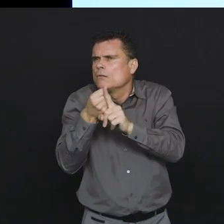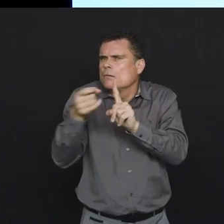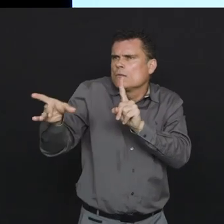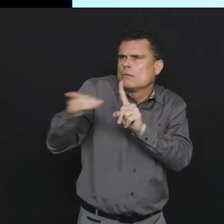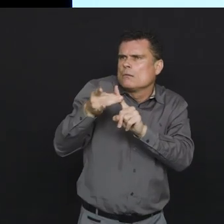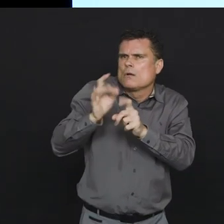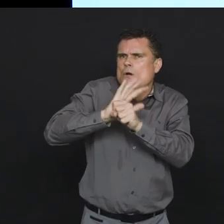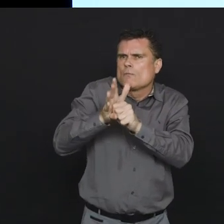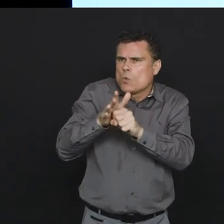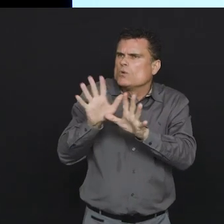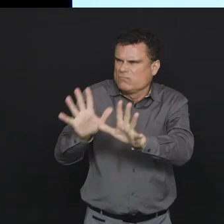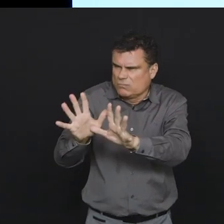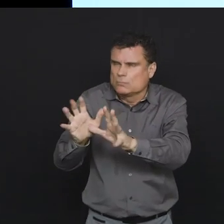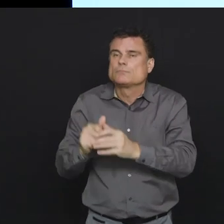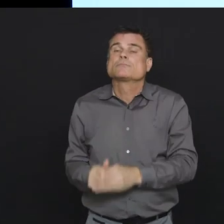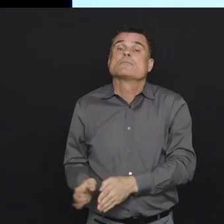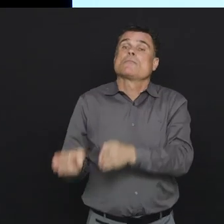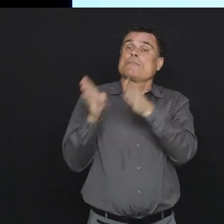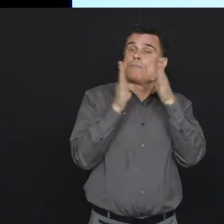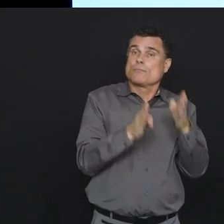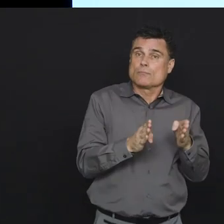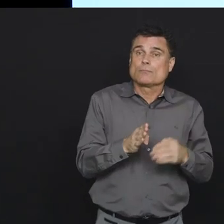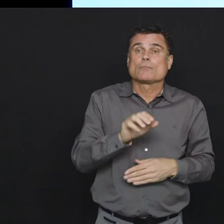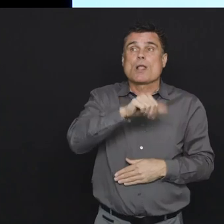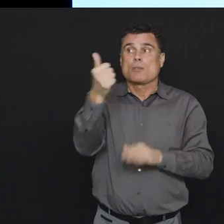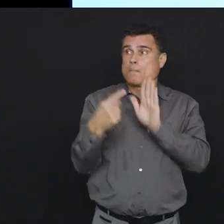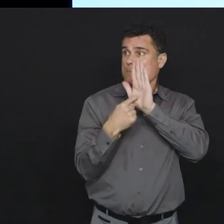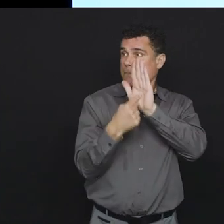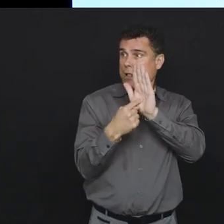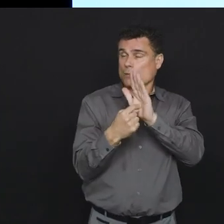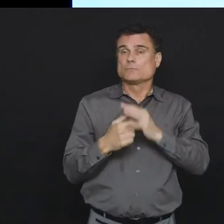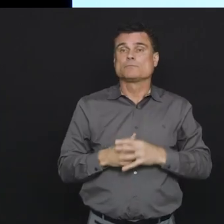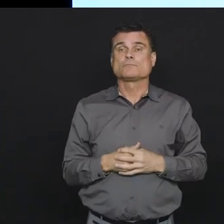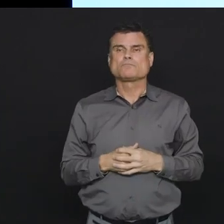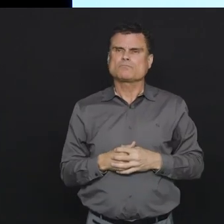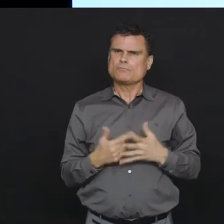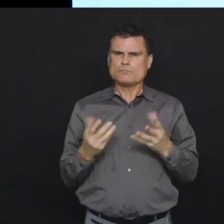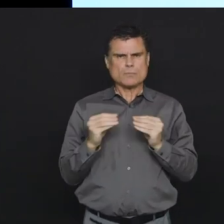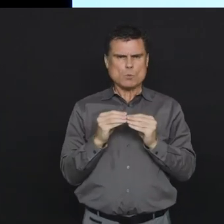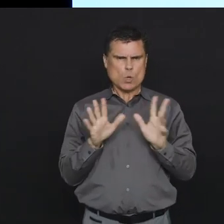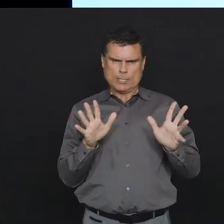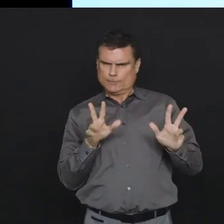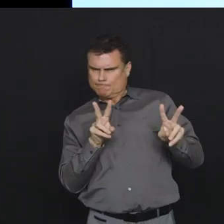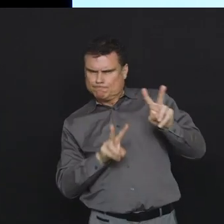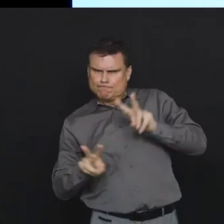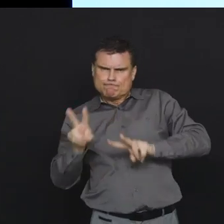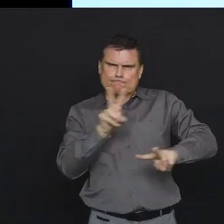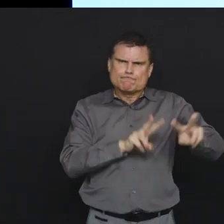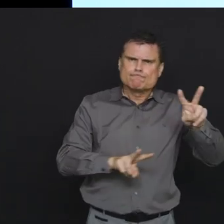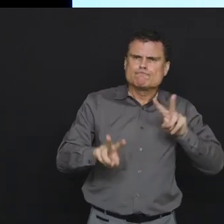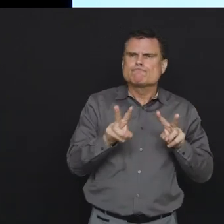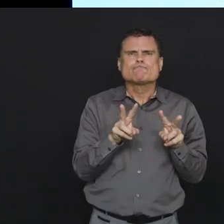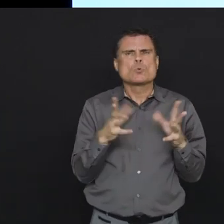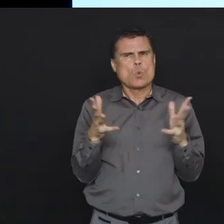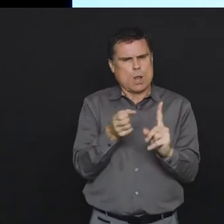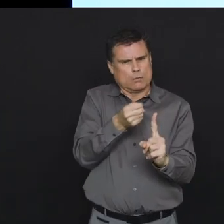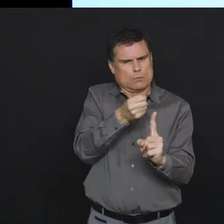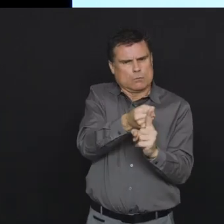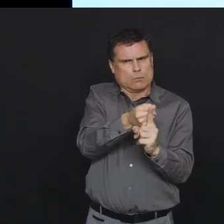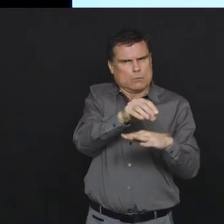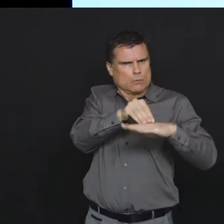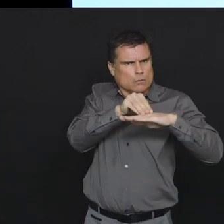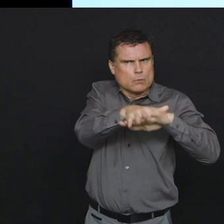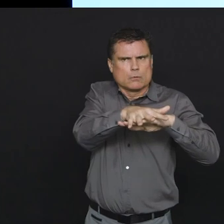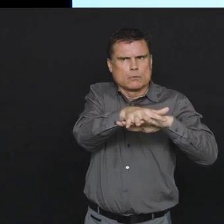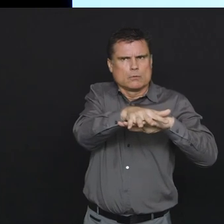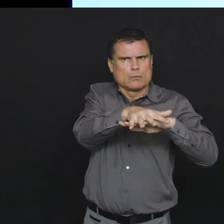We also are doing some what we call dynamic modeling that looks at impacts of measures that have been taken but that modeling is still at a